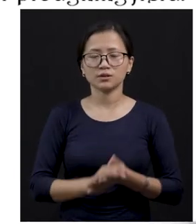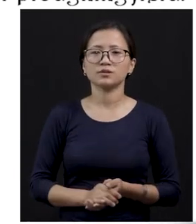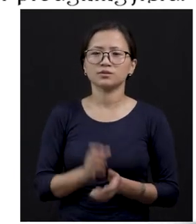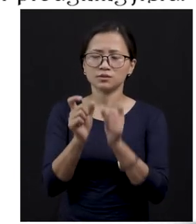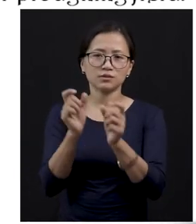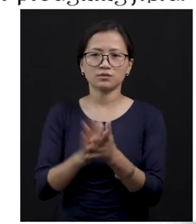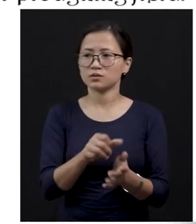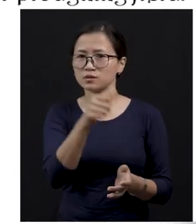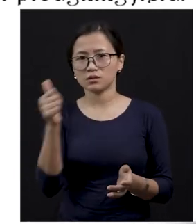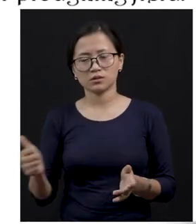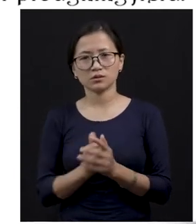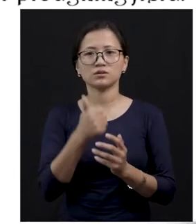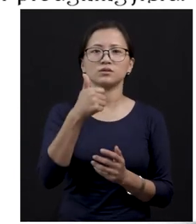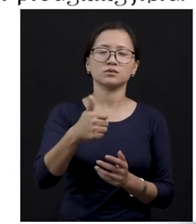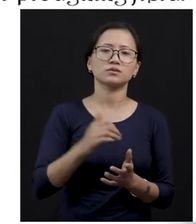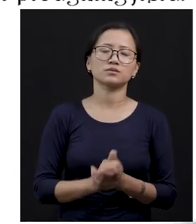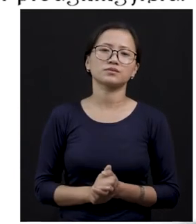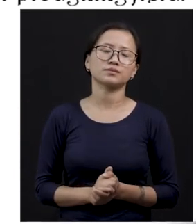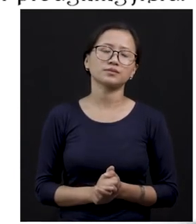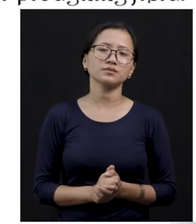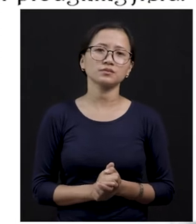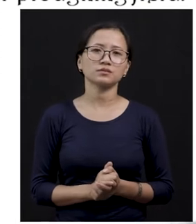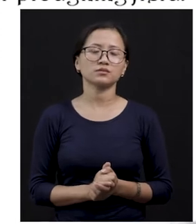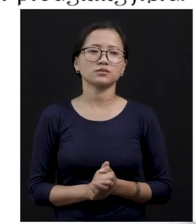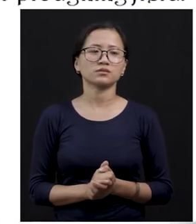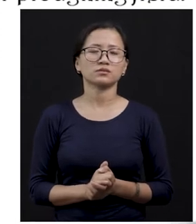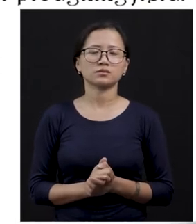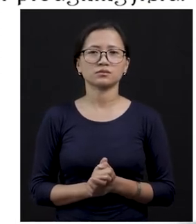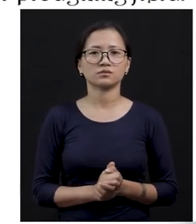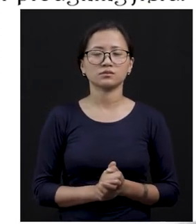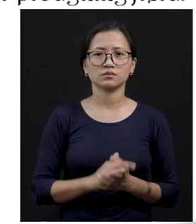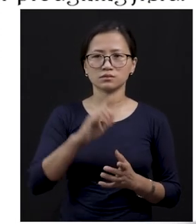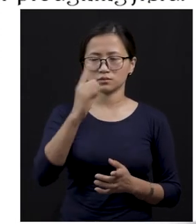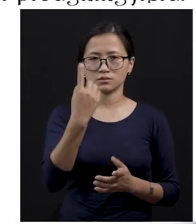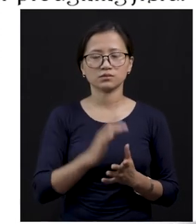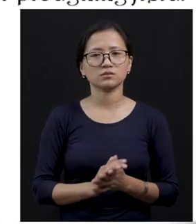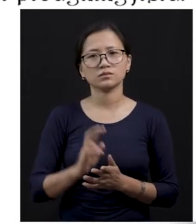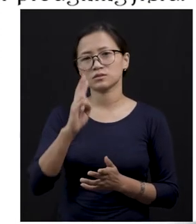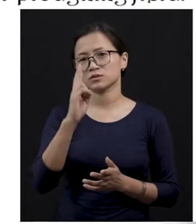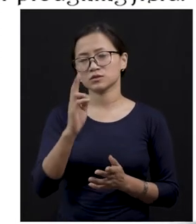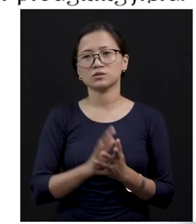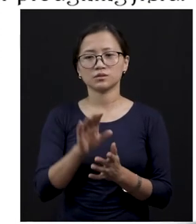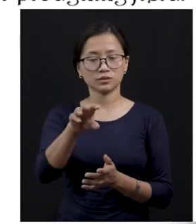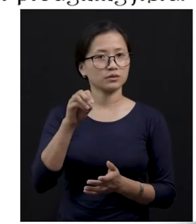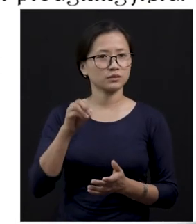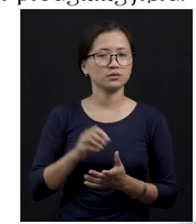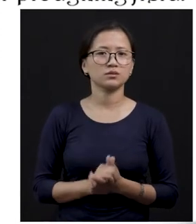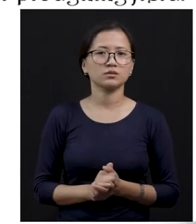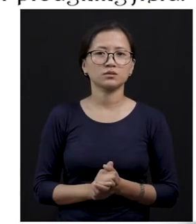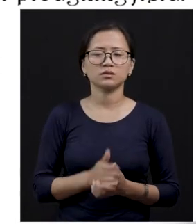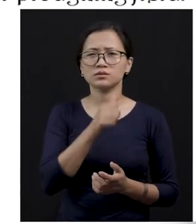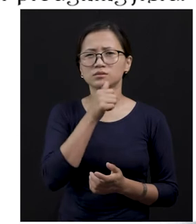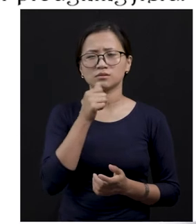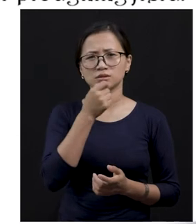oxen and buffalo for blowing the field. So children, see, not only do we get, not only do we get